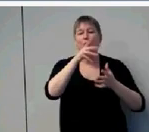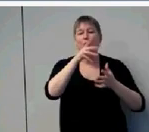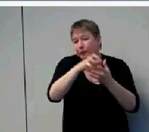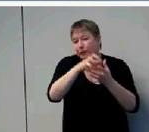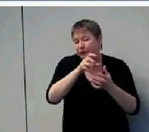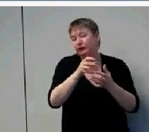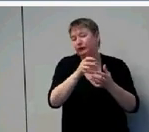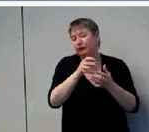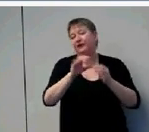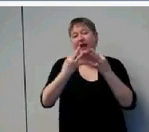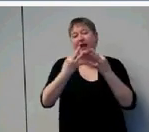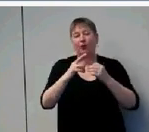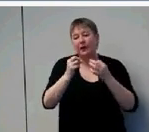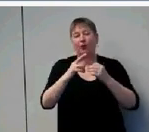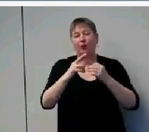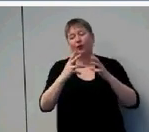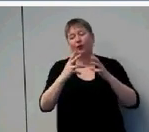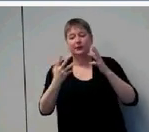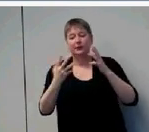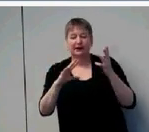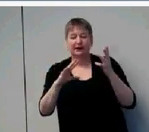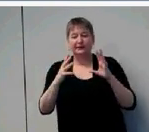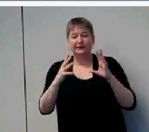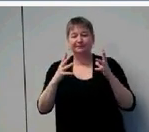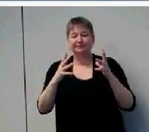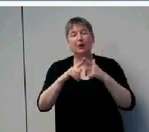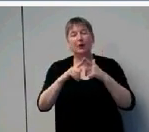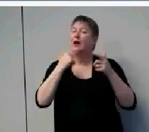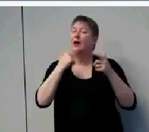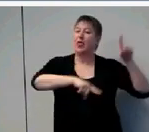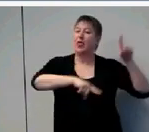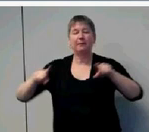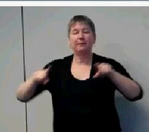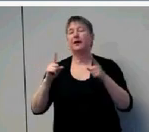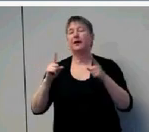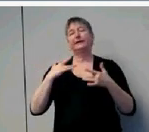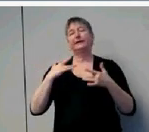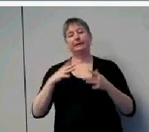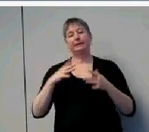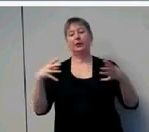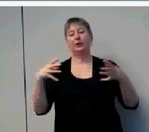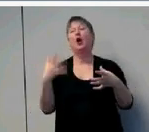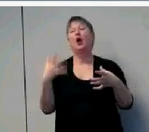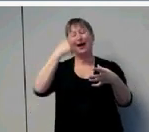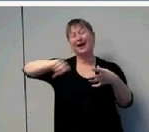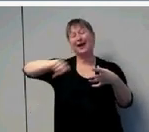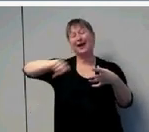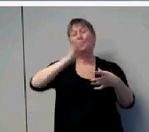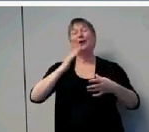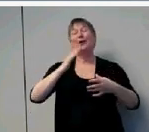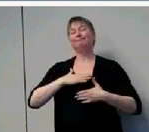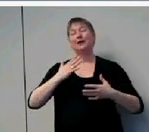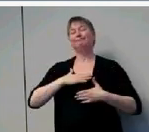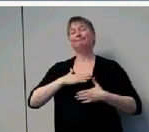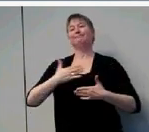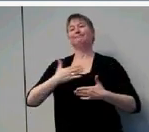coming in year after year tend to be somewhat more advantaged. But it's important for you to consider that as you look at the